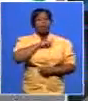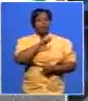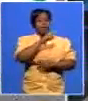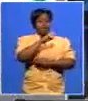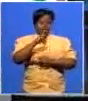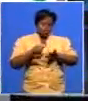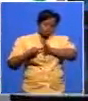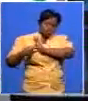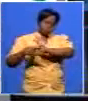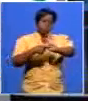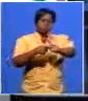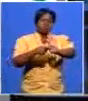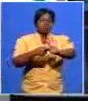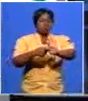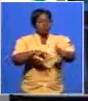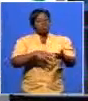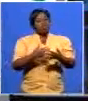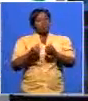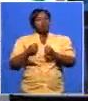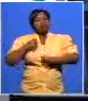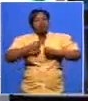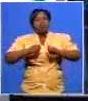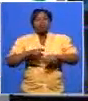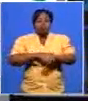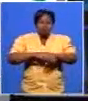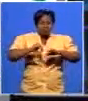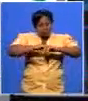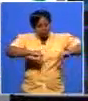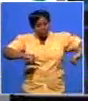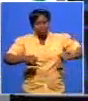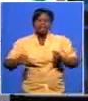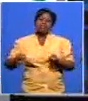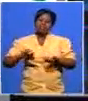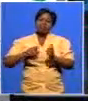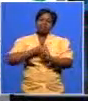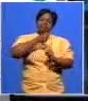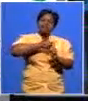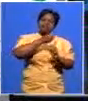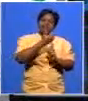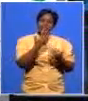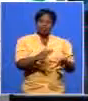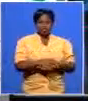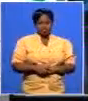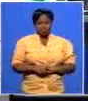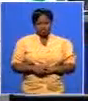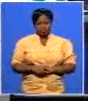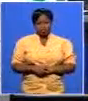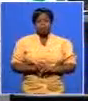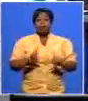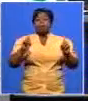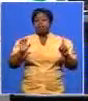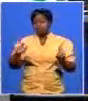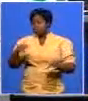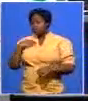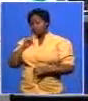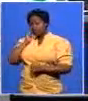the struggle against uh russian oppression and class exploitation but but very quickly what she has done can